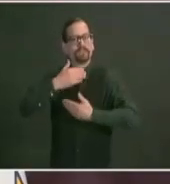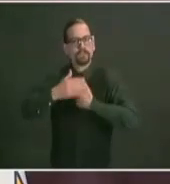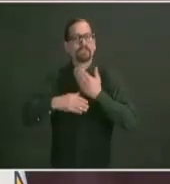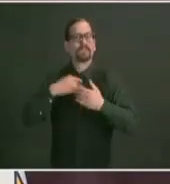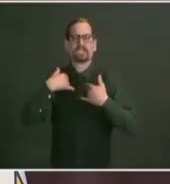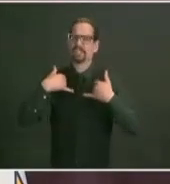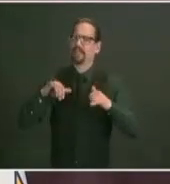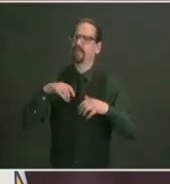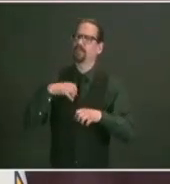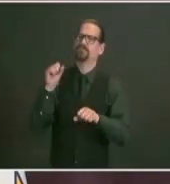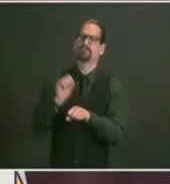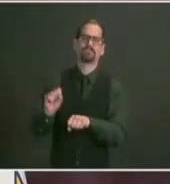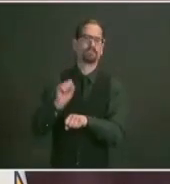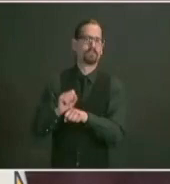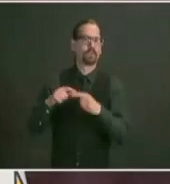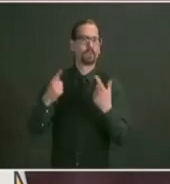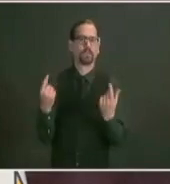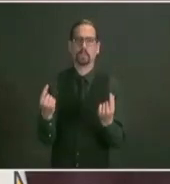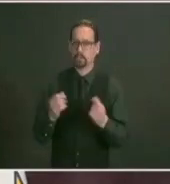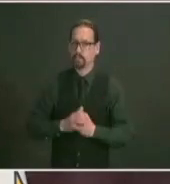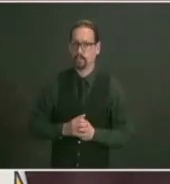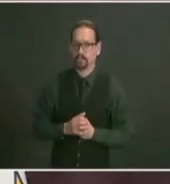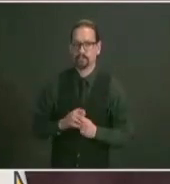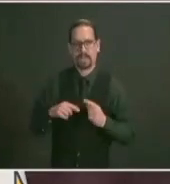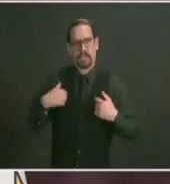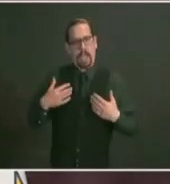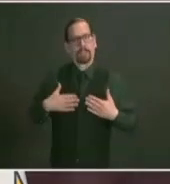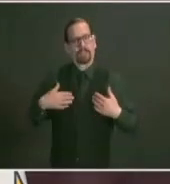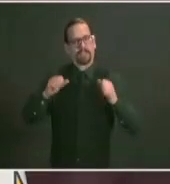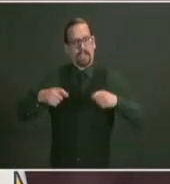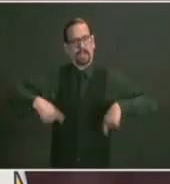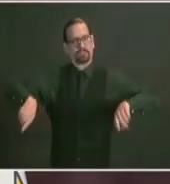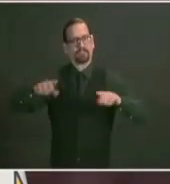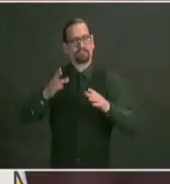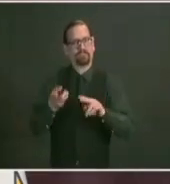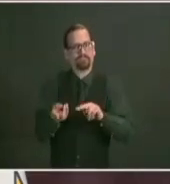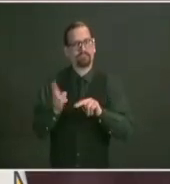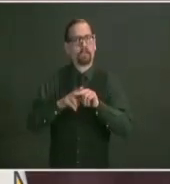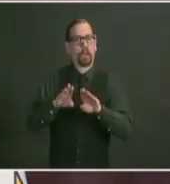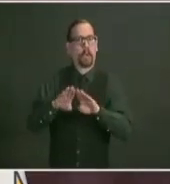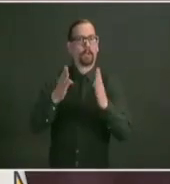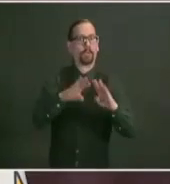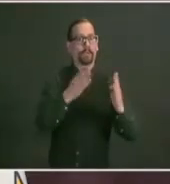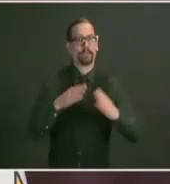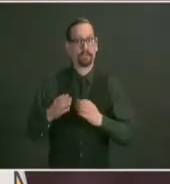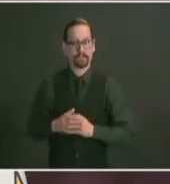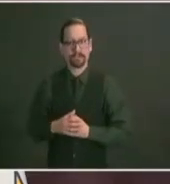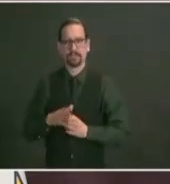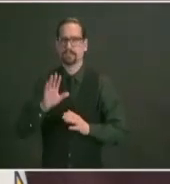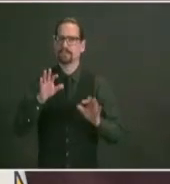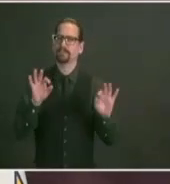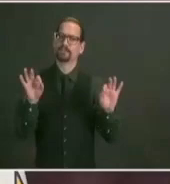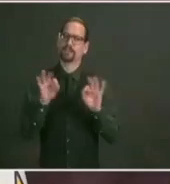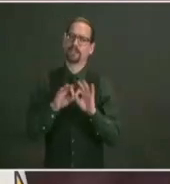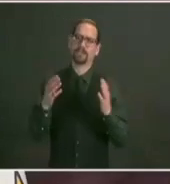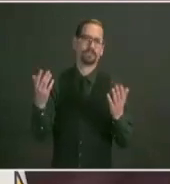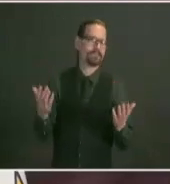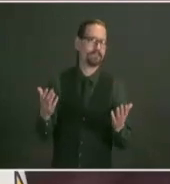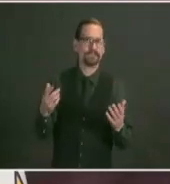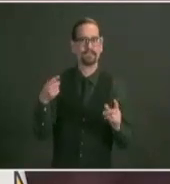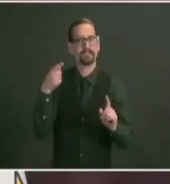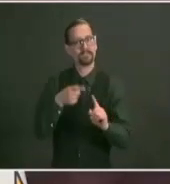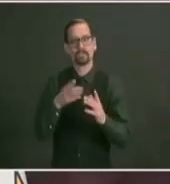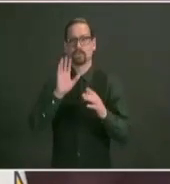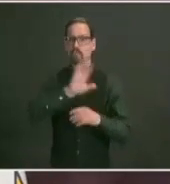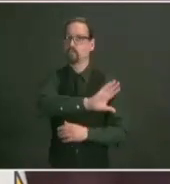continuing this reopening process staying on track requires that we all do our part so it's it's very important that we continue to